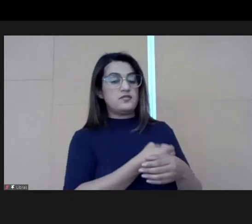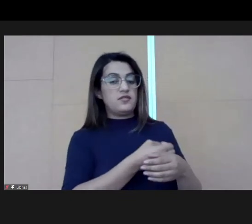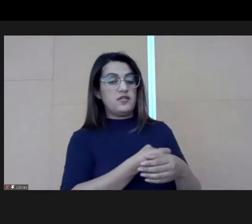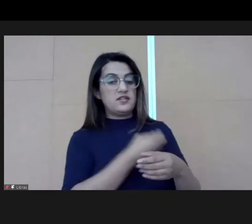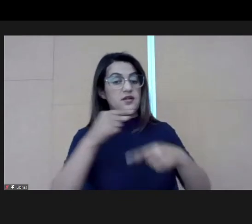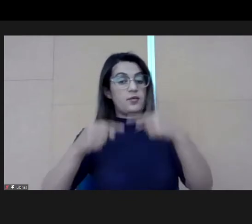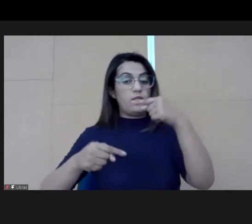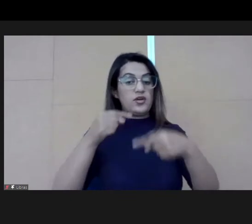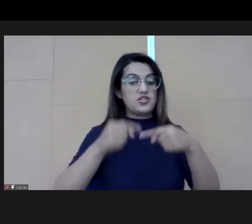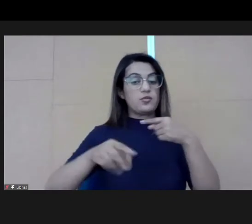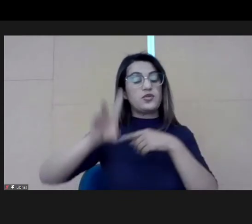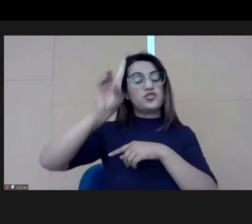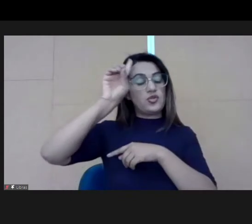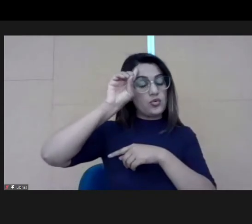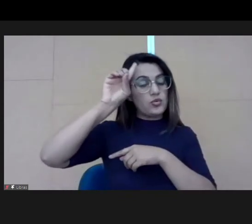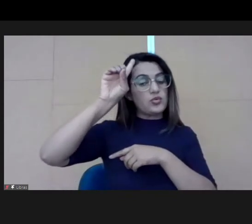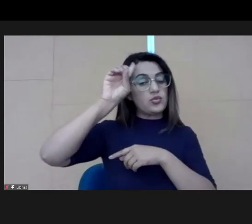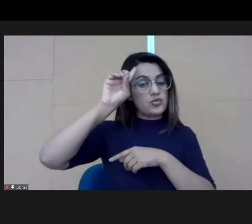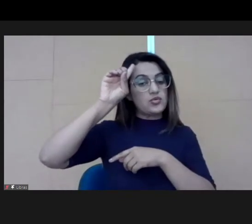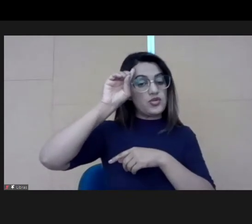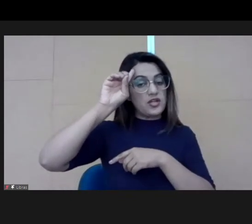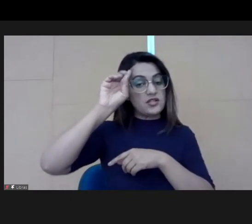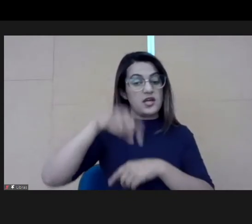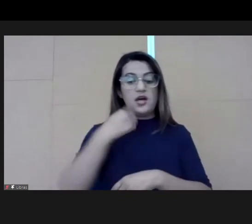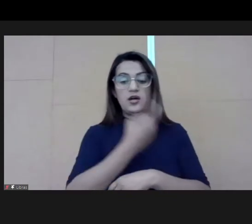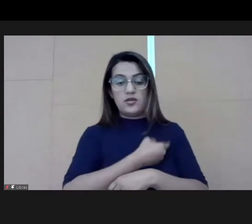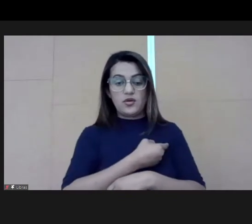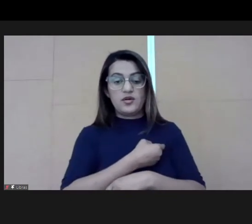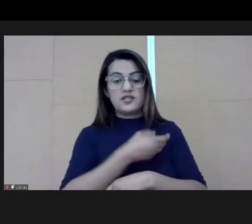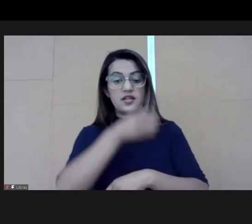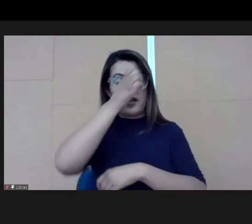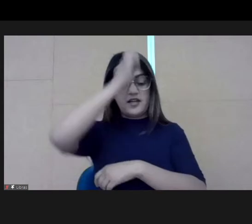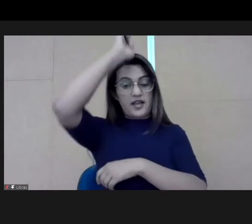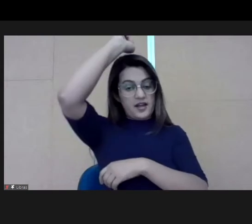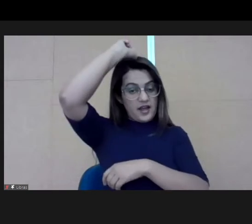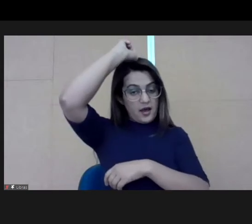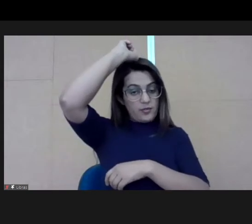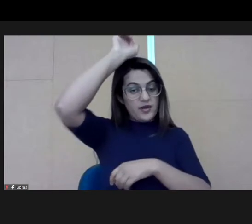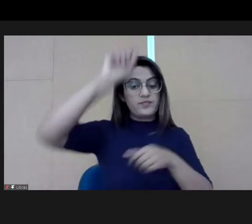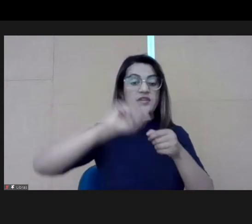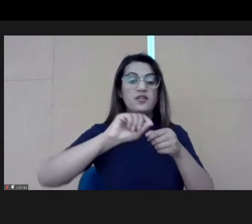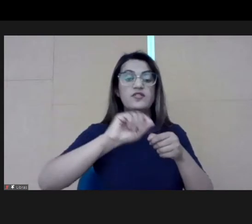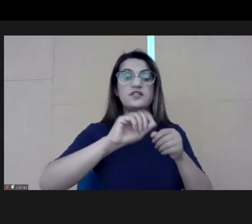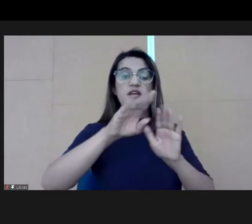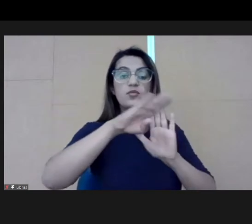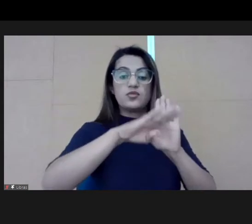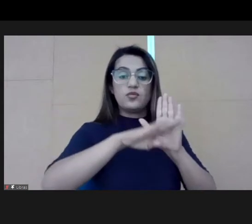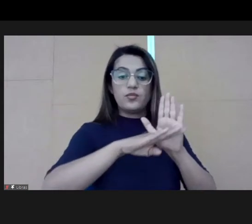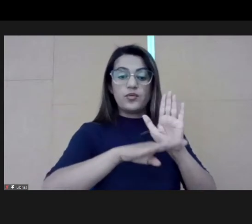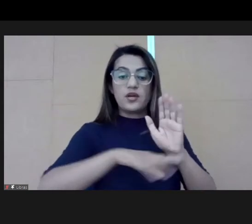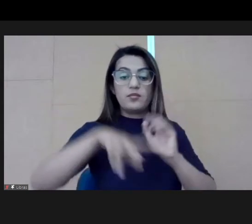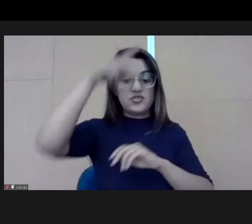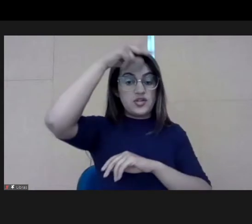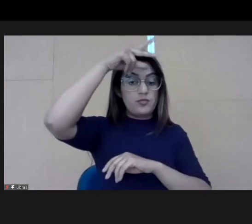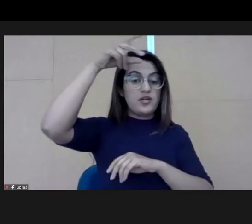public politics on day-to-day life. In the NAP, we have done a great